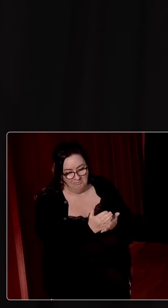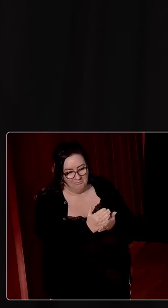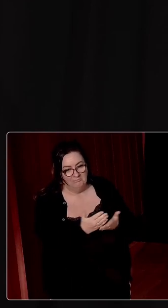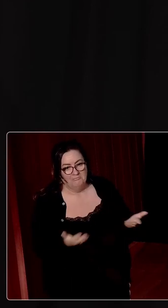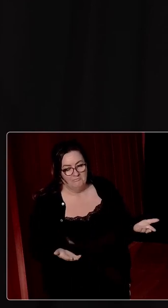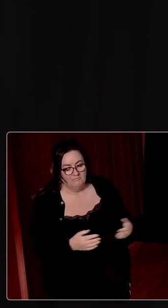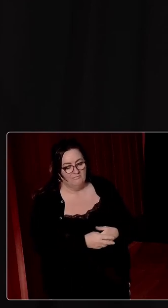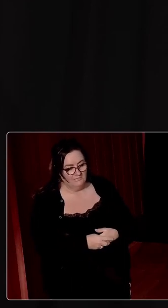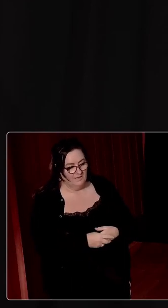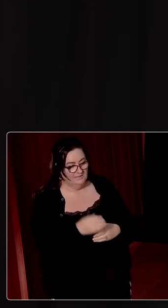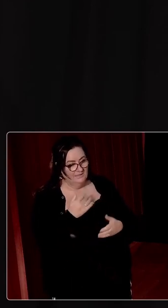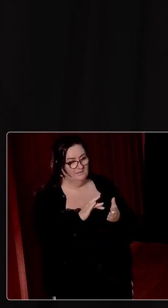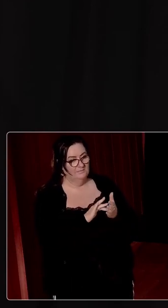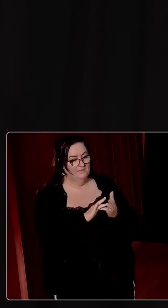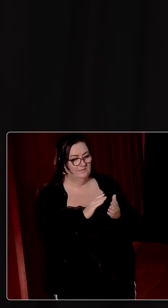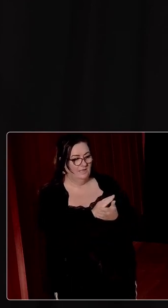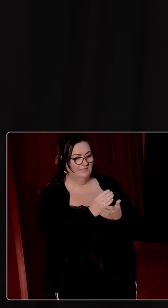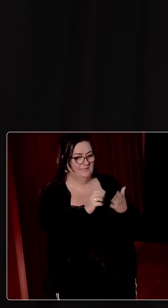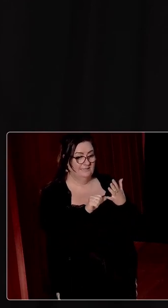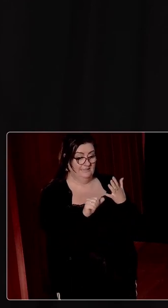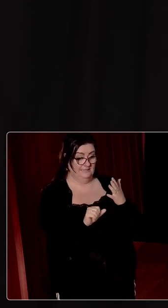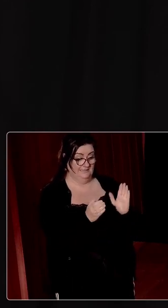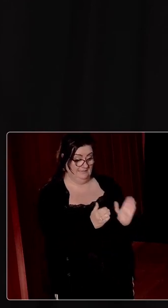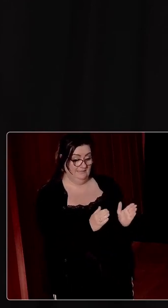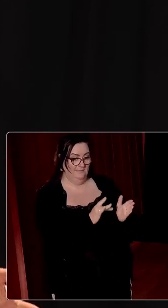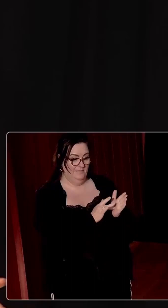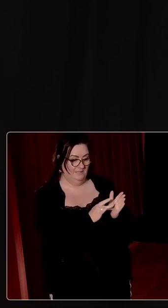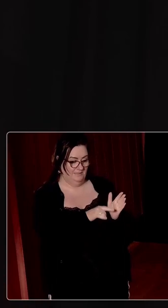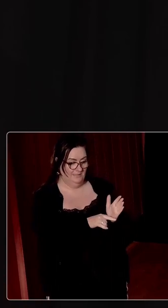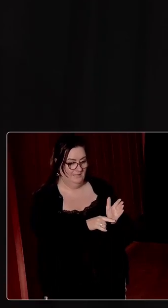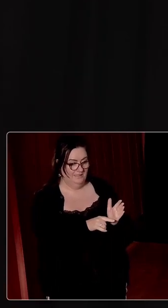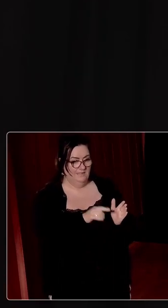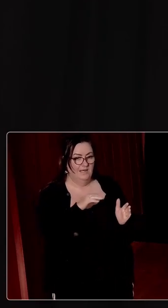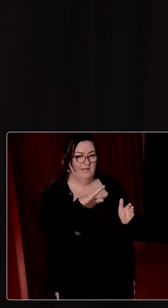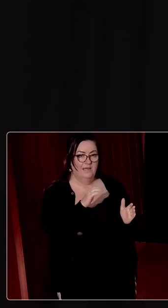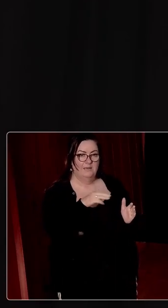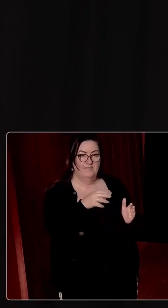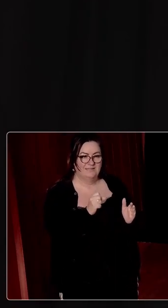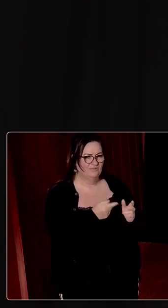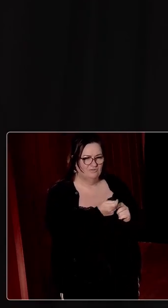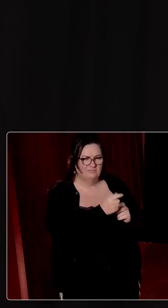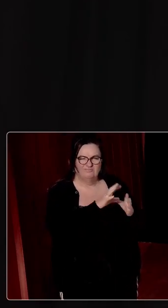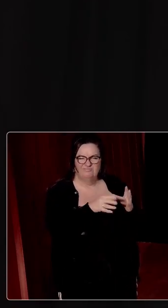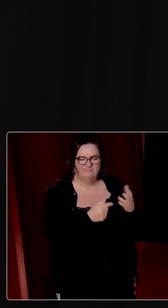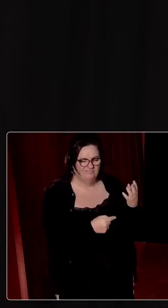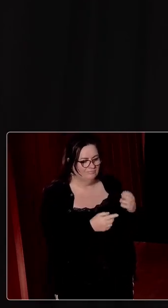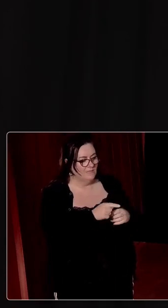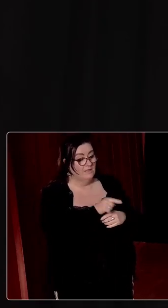that the rapprochement in the mid 1960s, Le Mass's trip, etc., etc., that